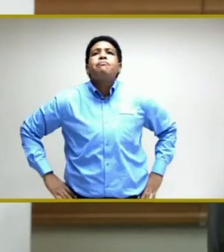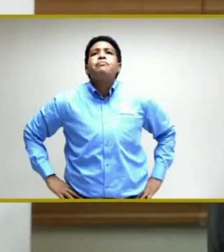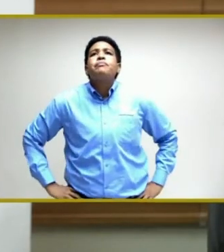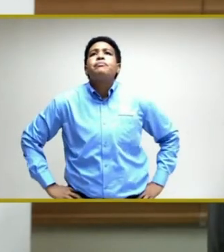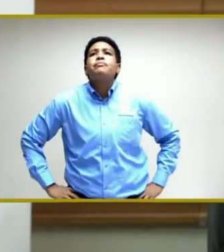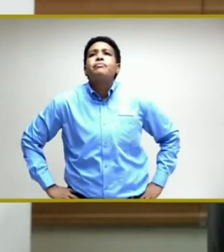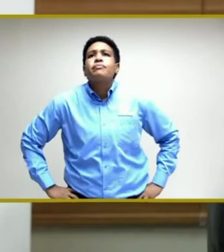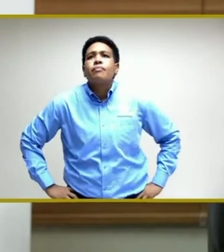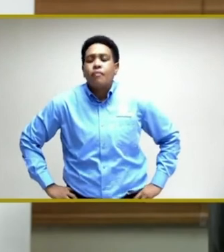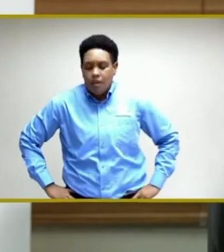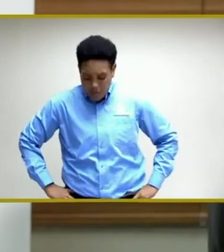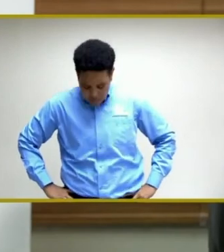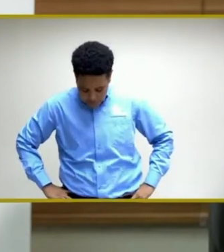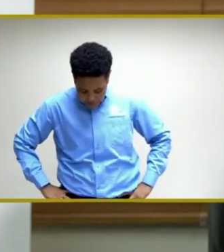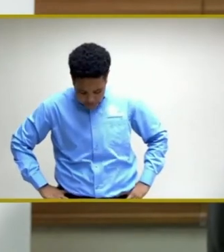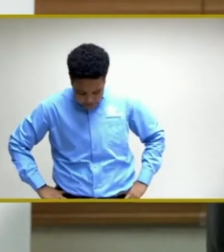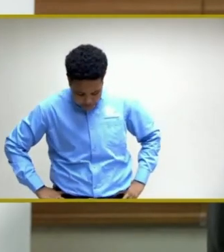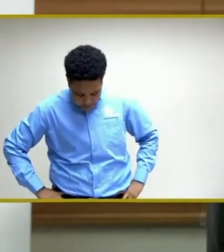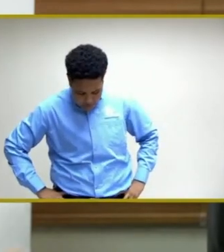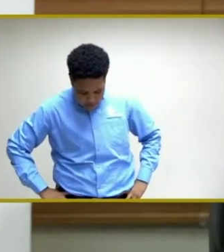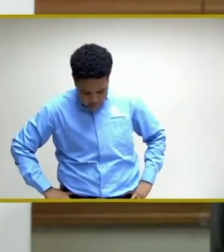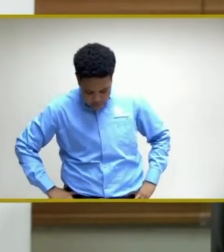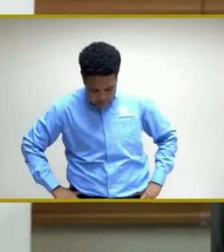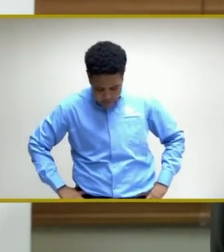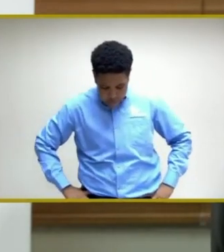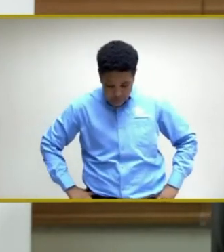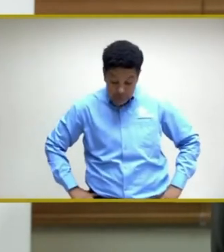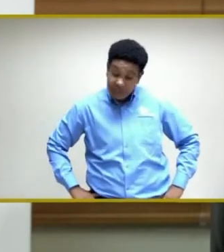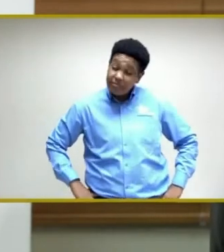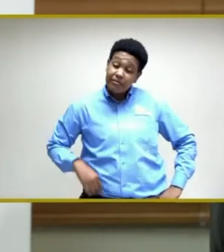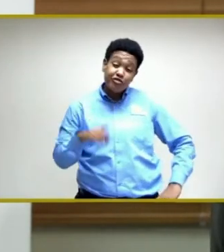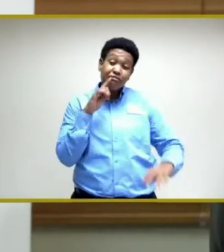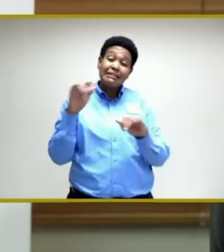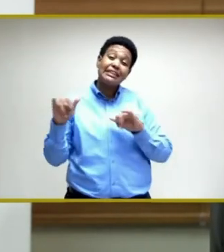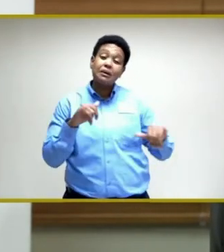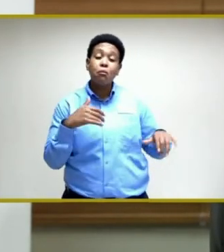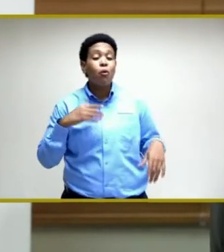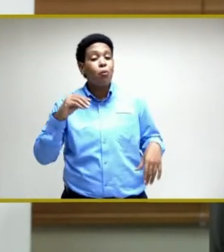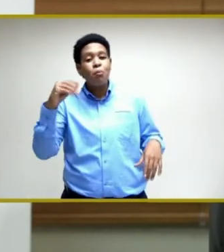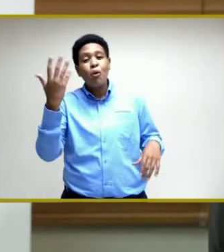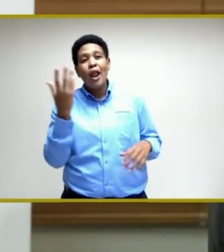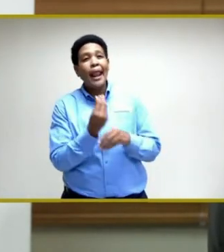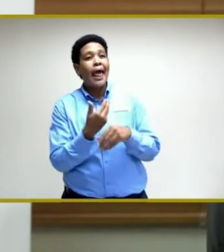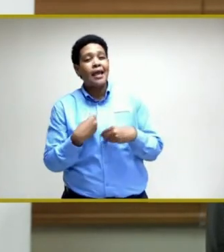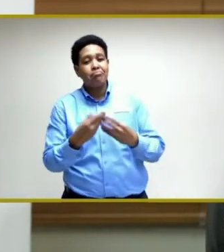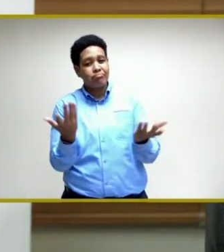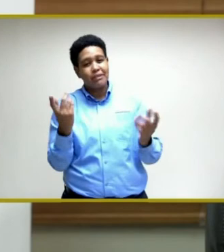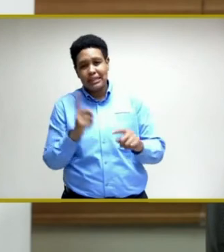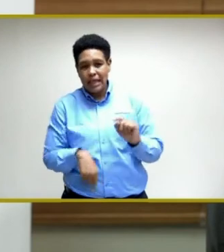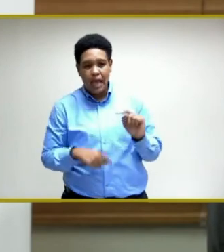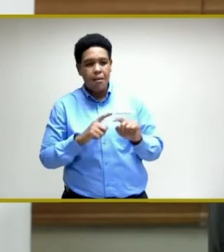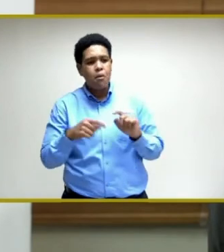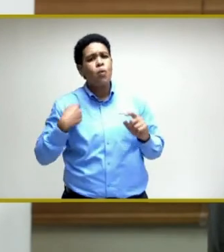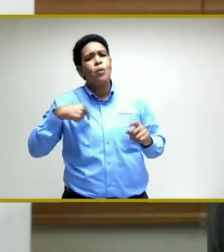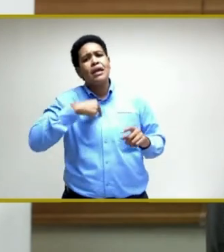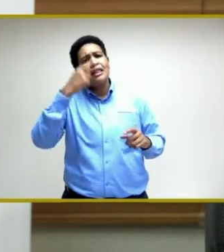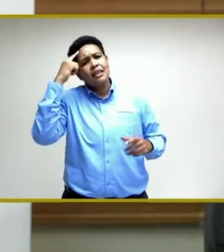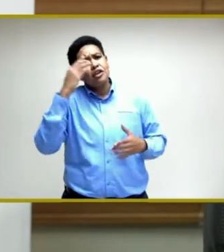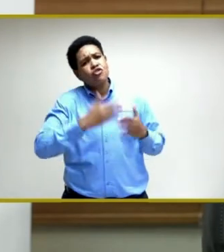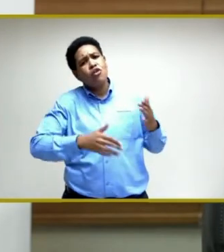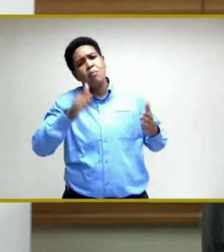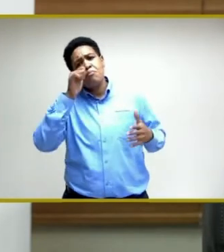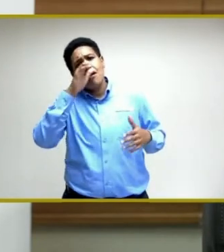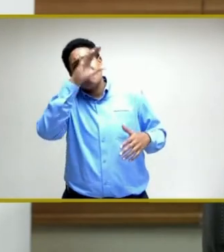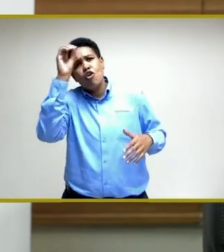The principle is similar. We don't have any money or land to give. But we do think that some private sector companies can